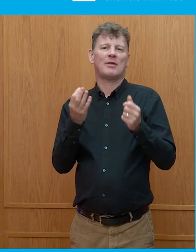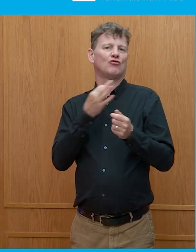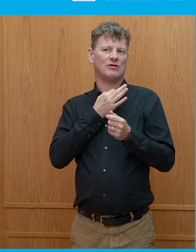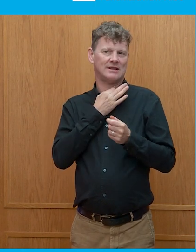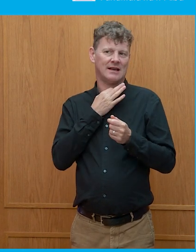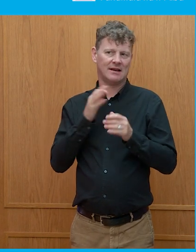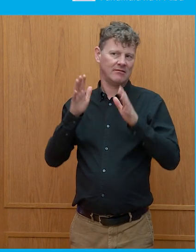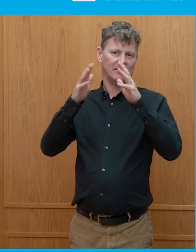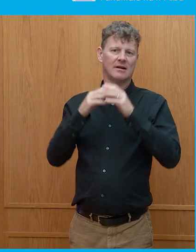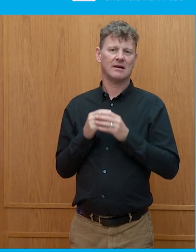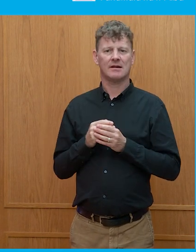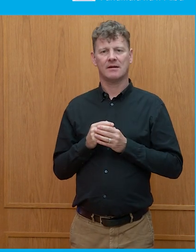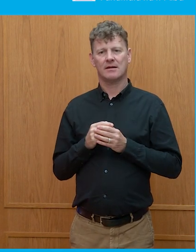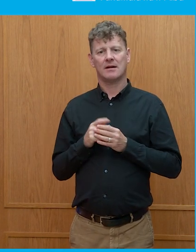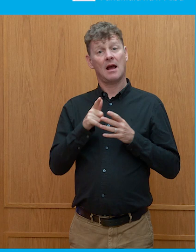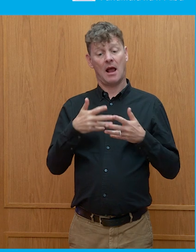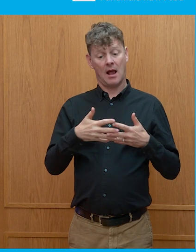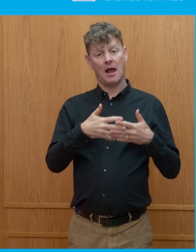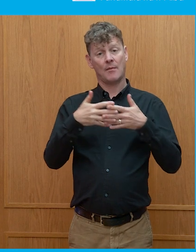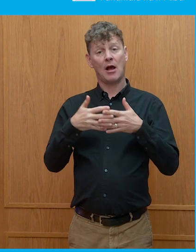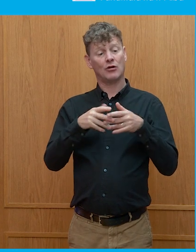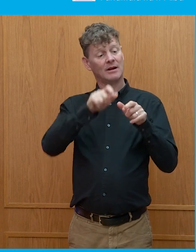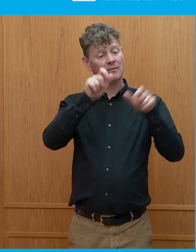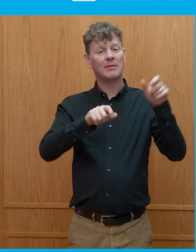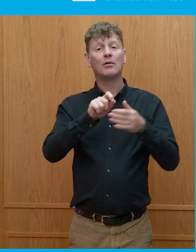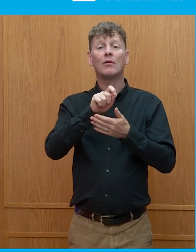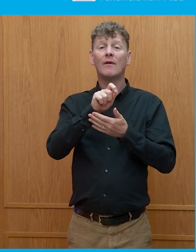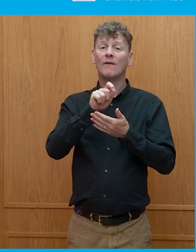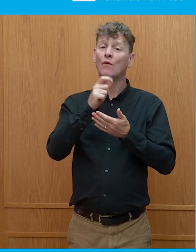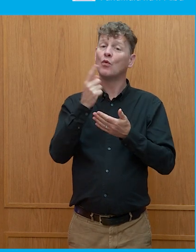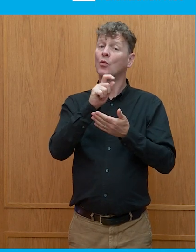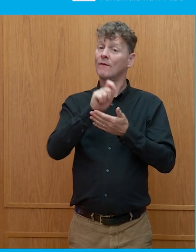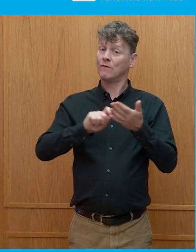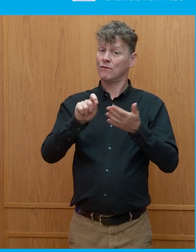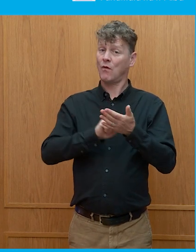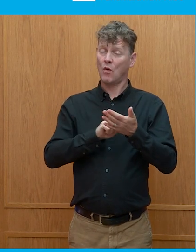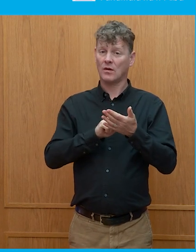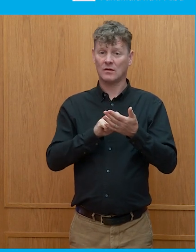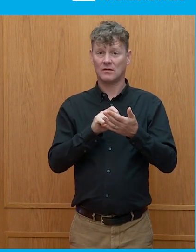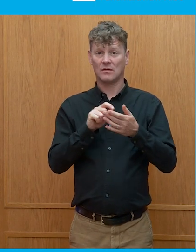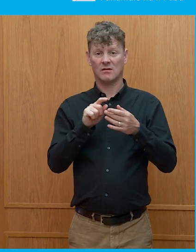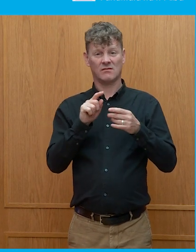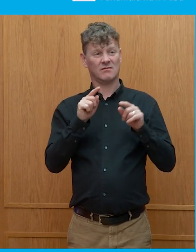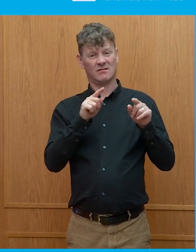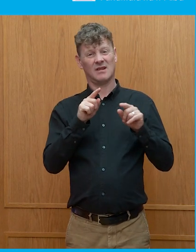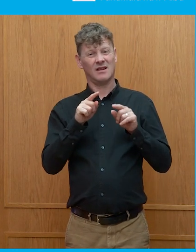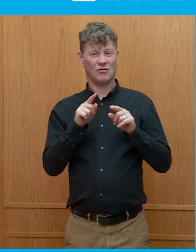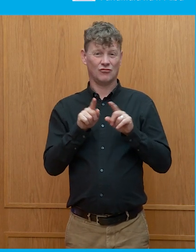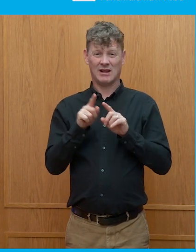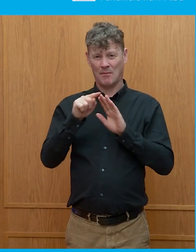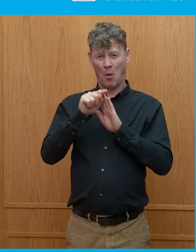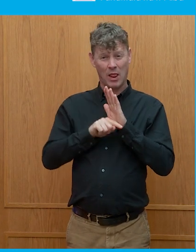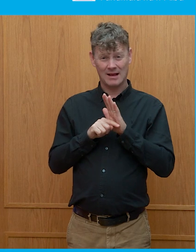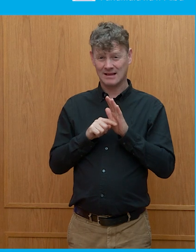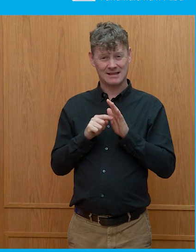In the mind of the U.S. voter, and really from a policy perspective as well, I mean, China owns us